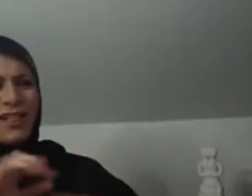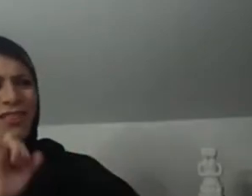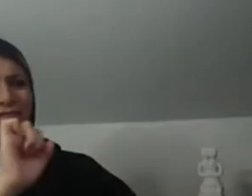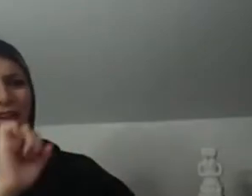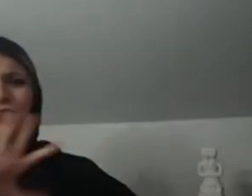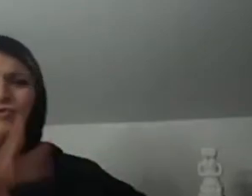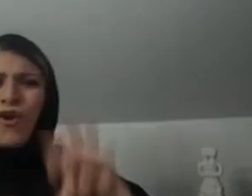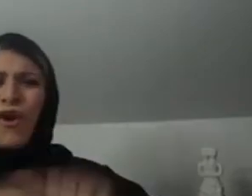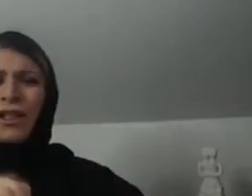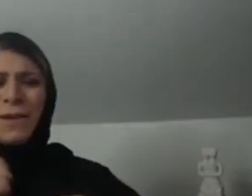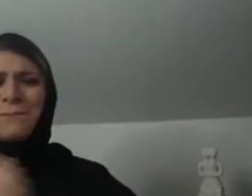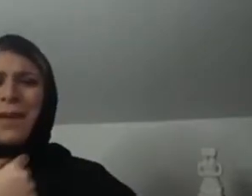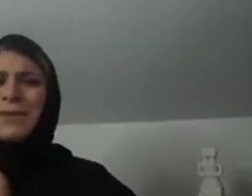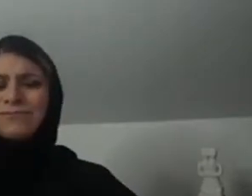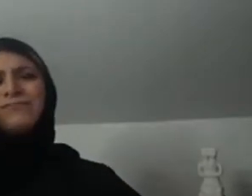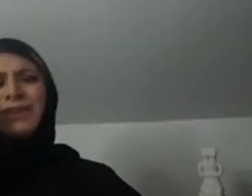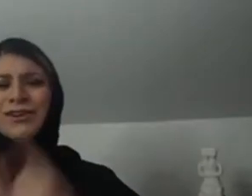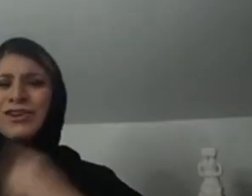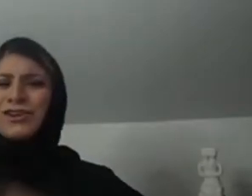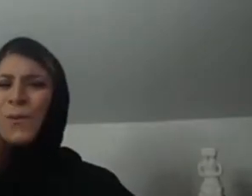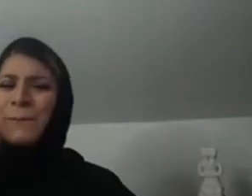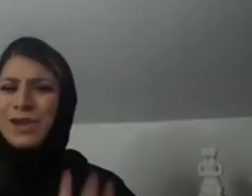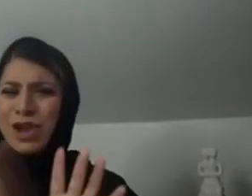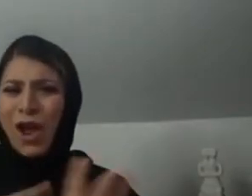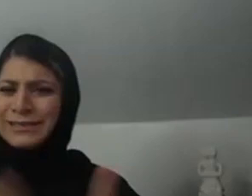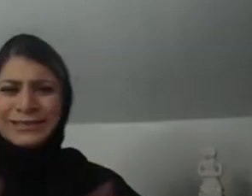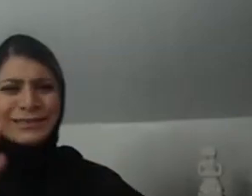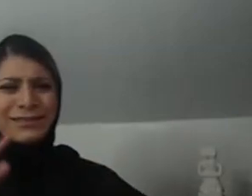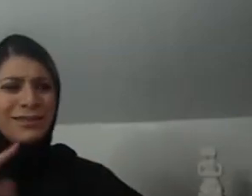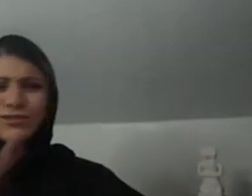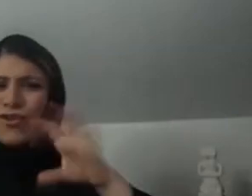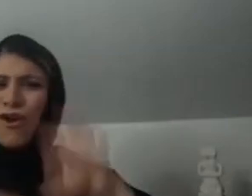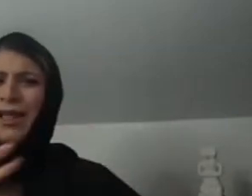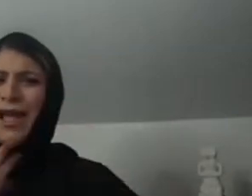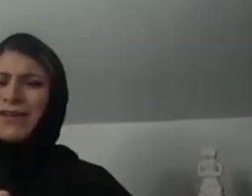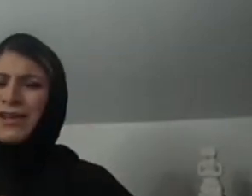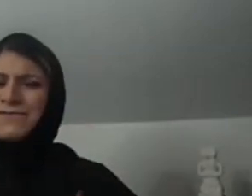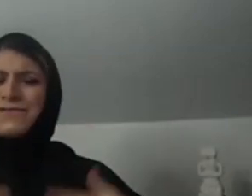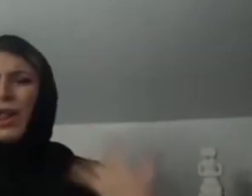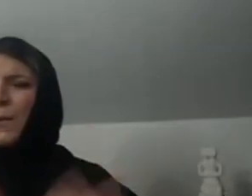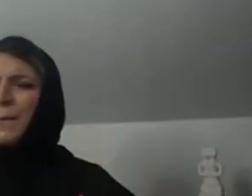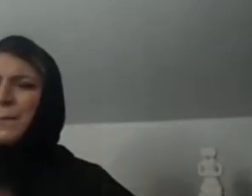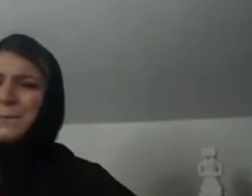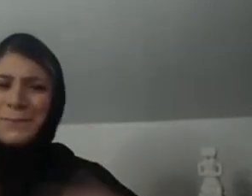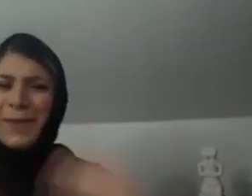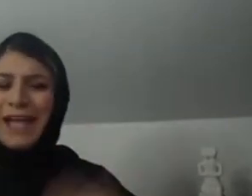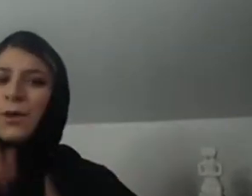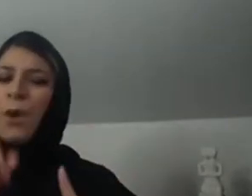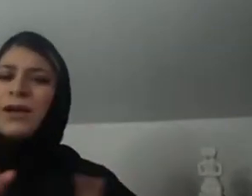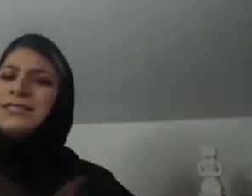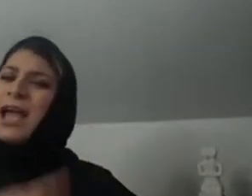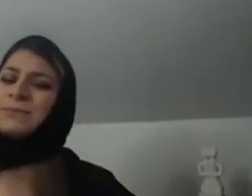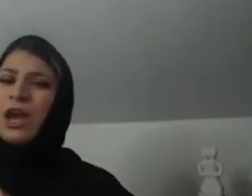myself, you know, over there, you're seen as disabled. And you know, I remember the struggles I had gone through as a child